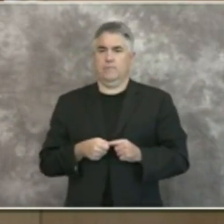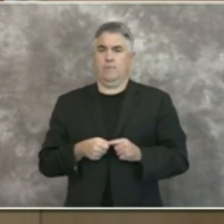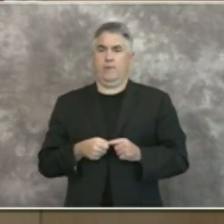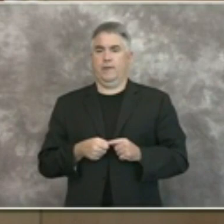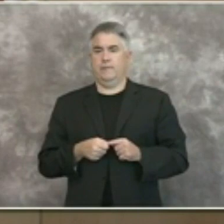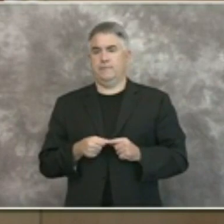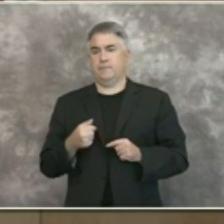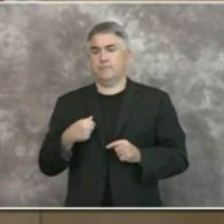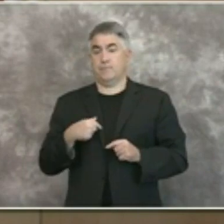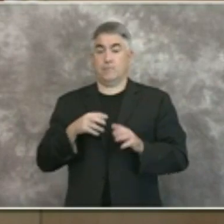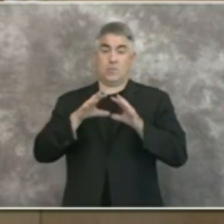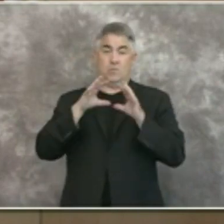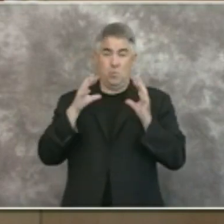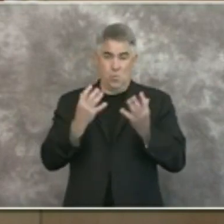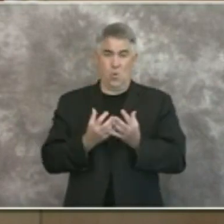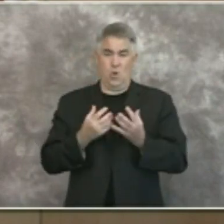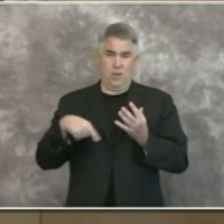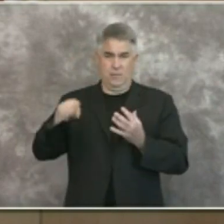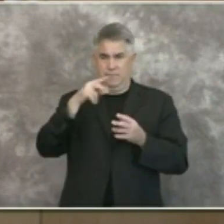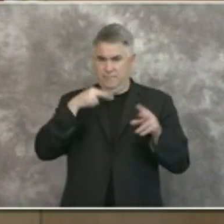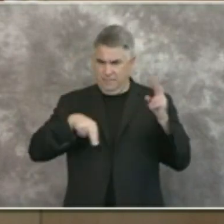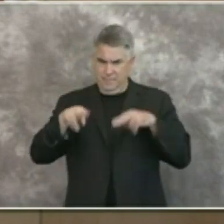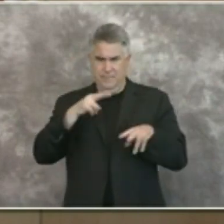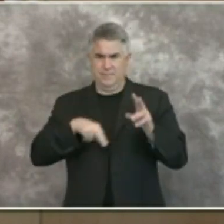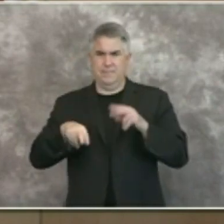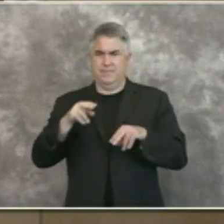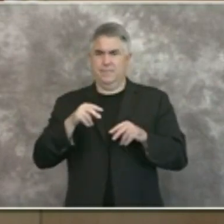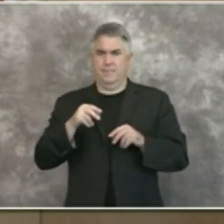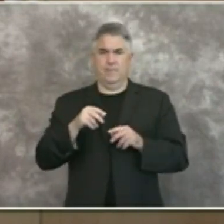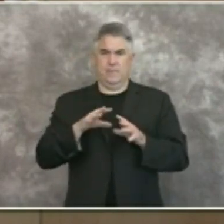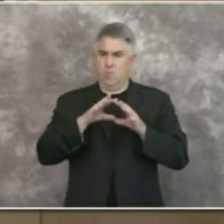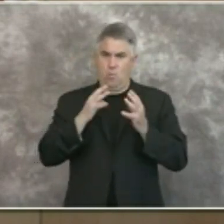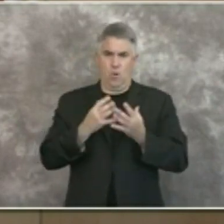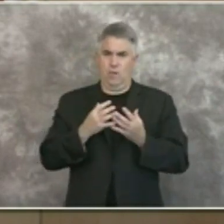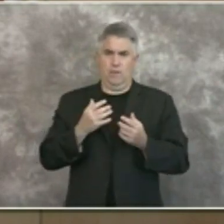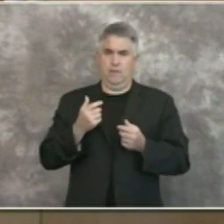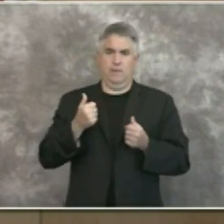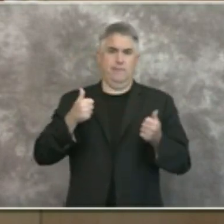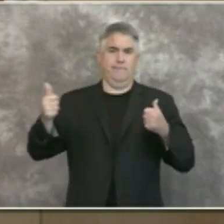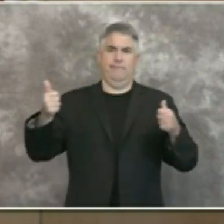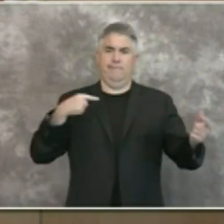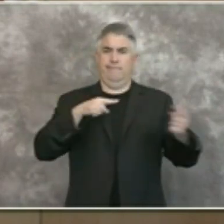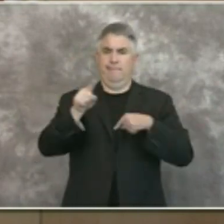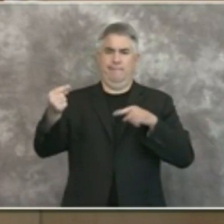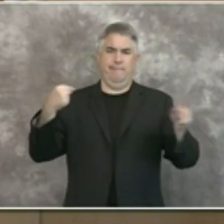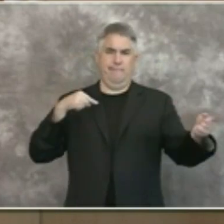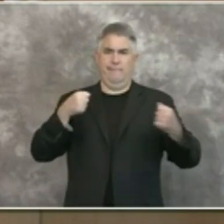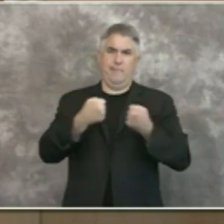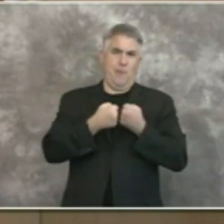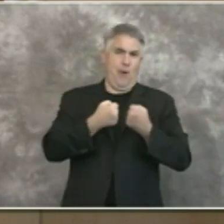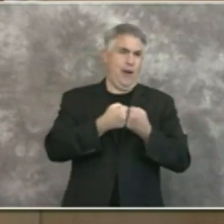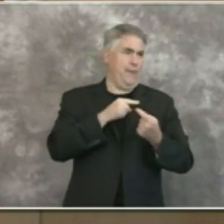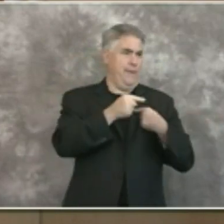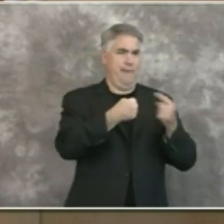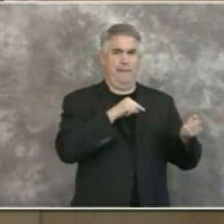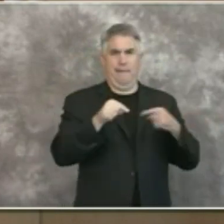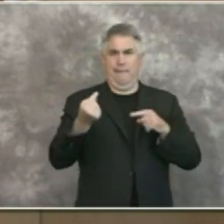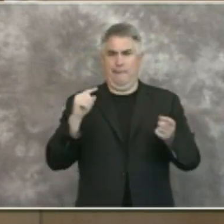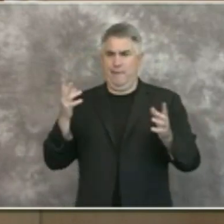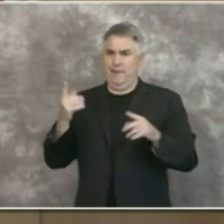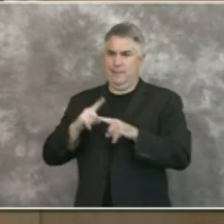global uh society people are global moving back and forward across the border people have family in mexico